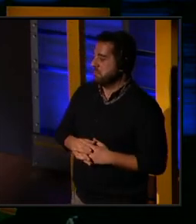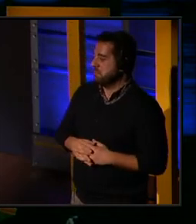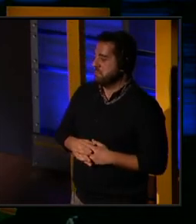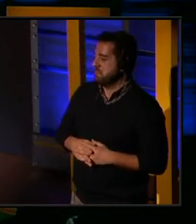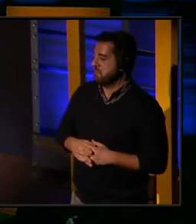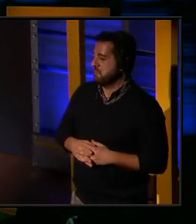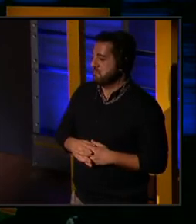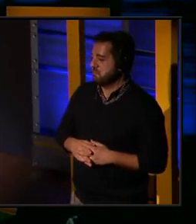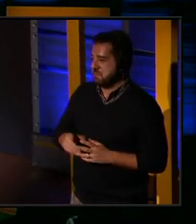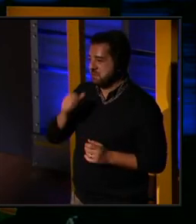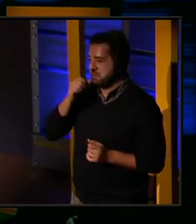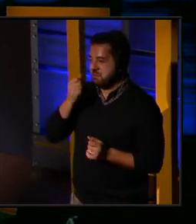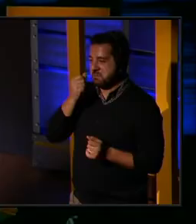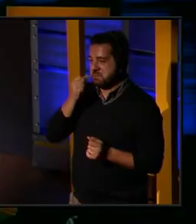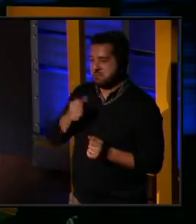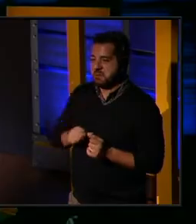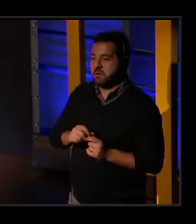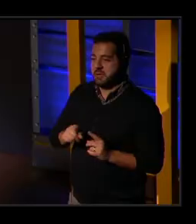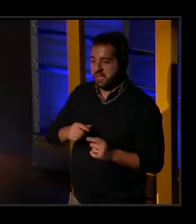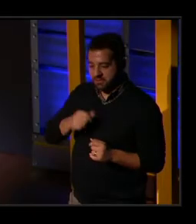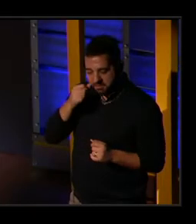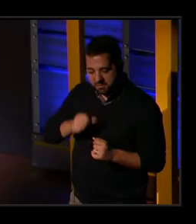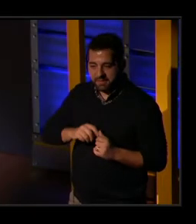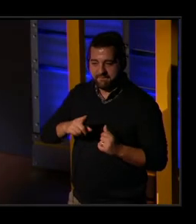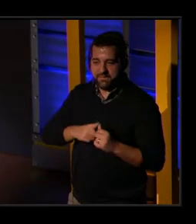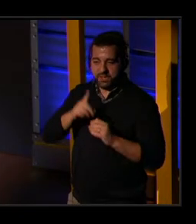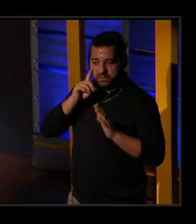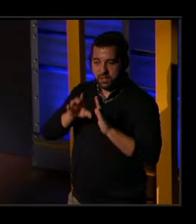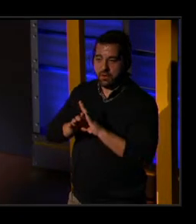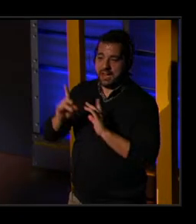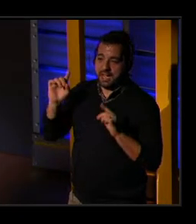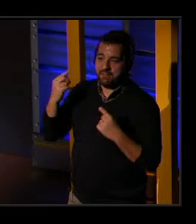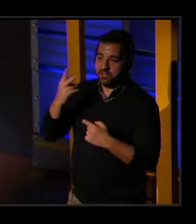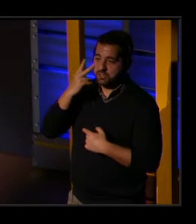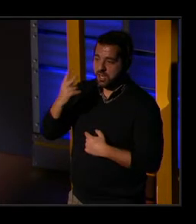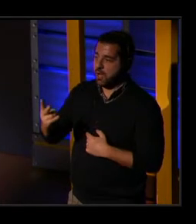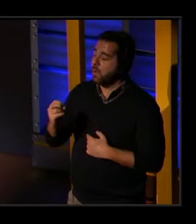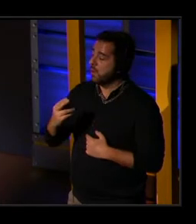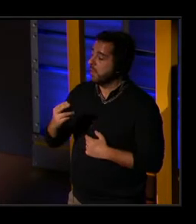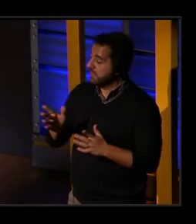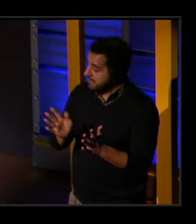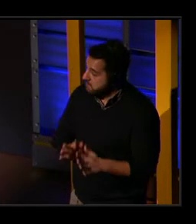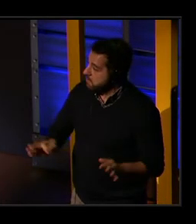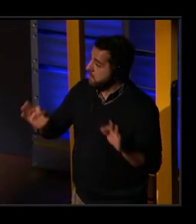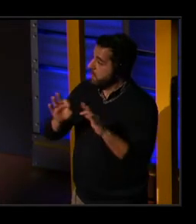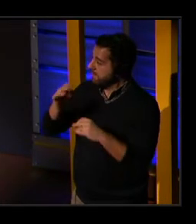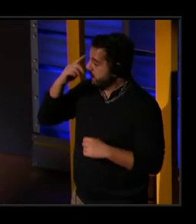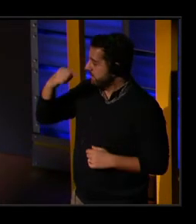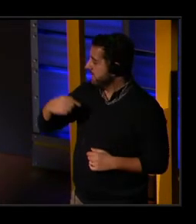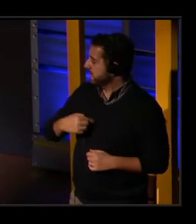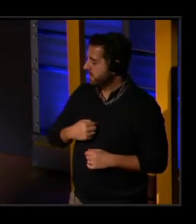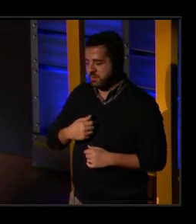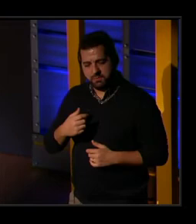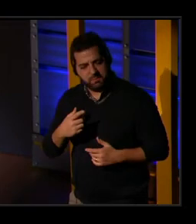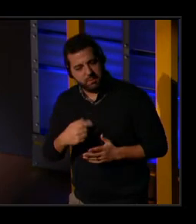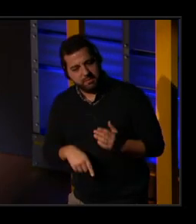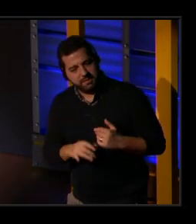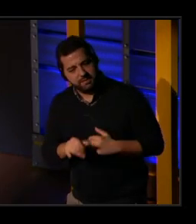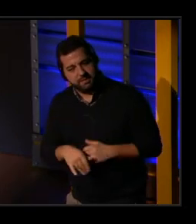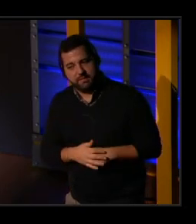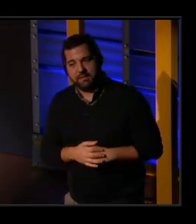remember, but I remember the first photo I ever saw, or that meant something to me. Which was what?